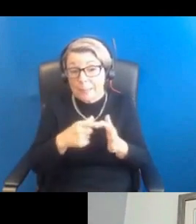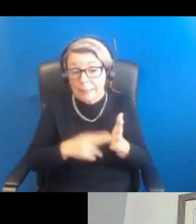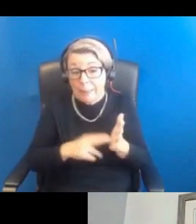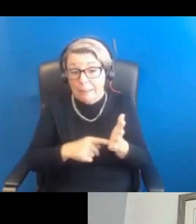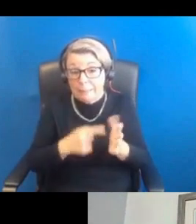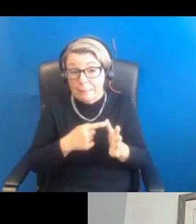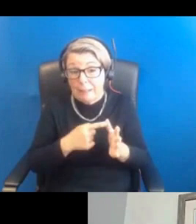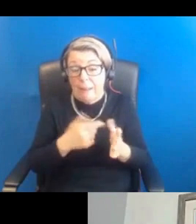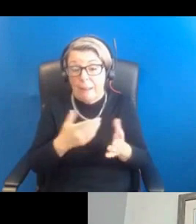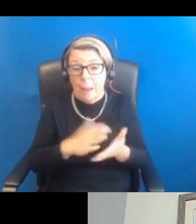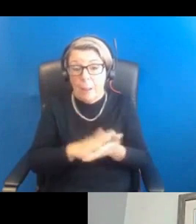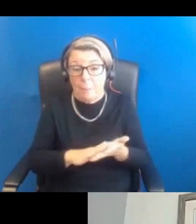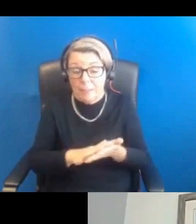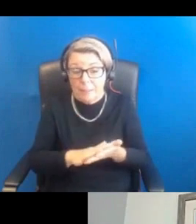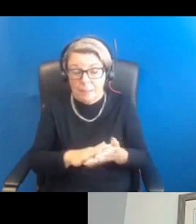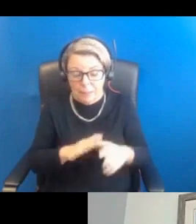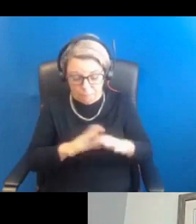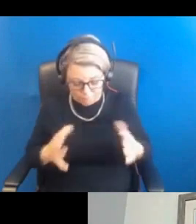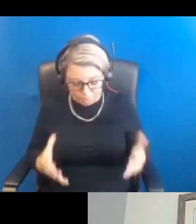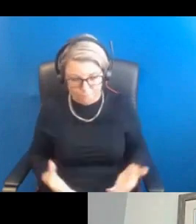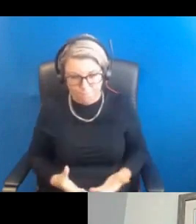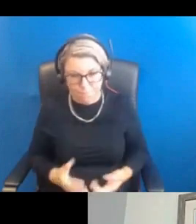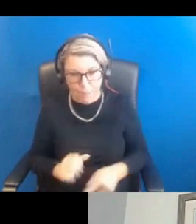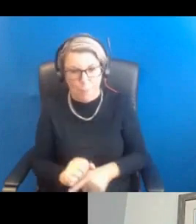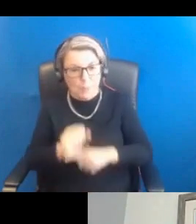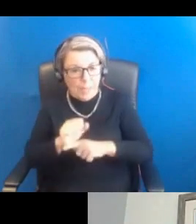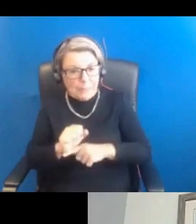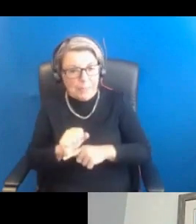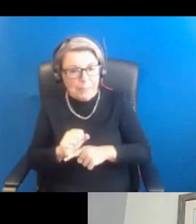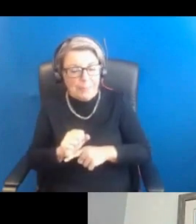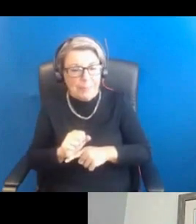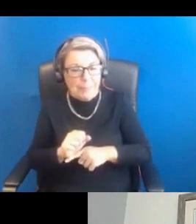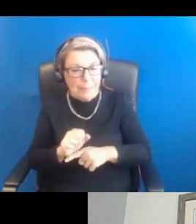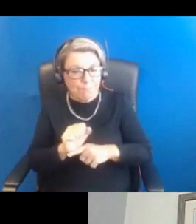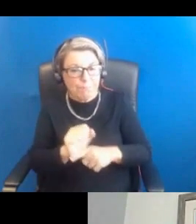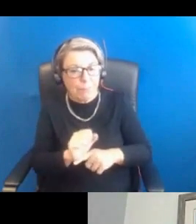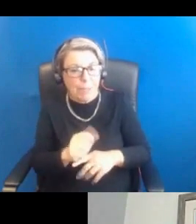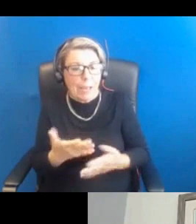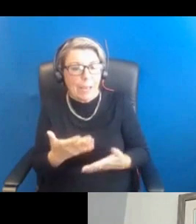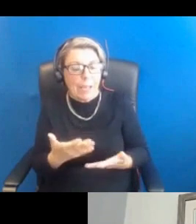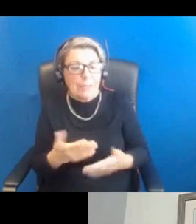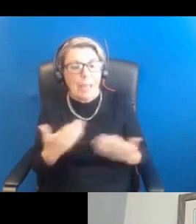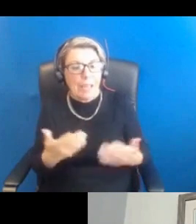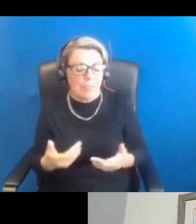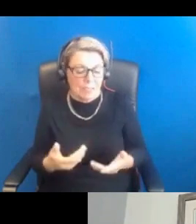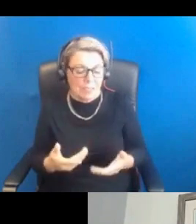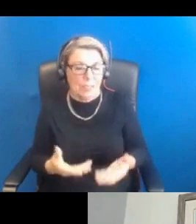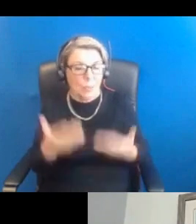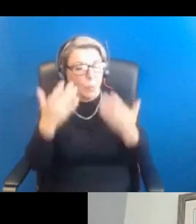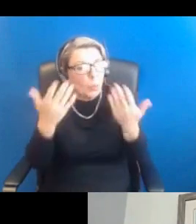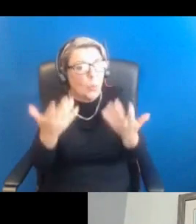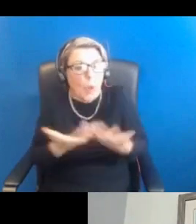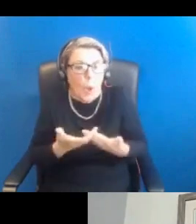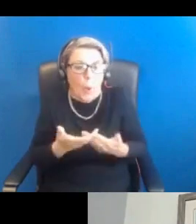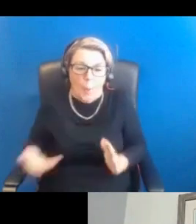getting getting exposed to all these things. So so we don't really fully understand how PCOS is passed on, but it might not